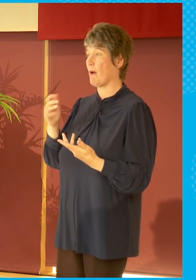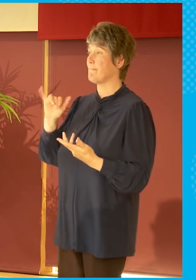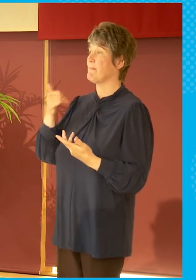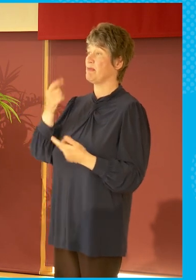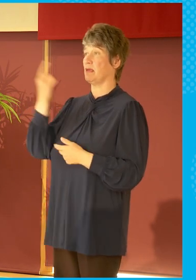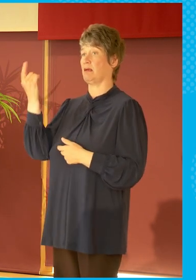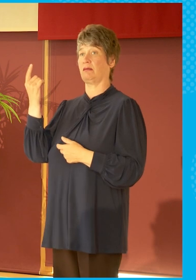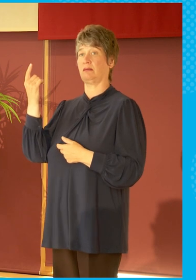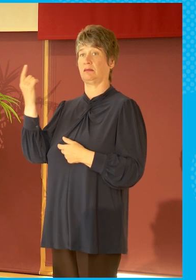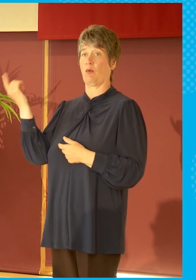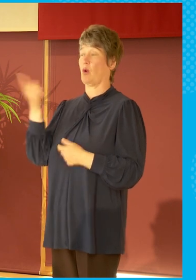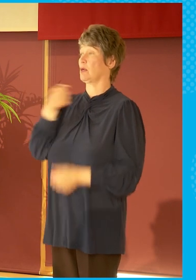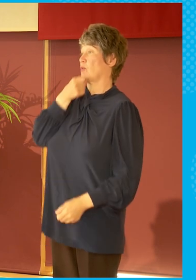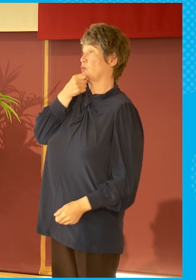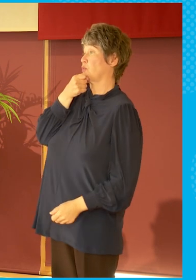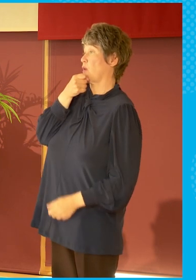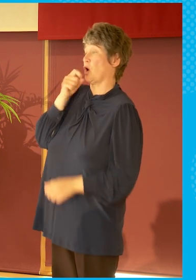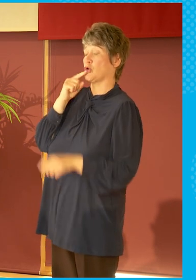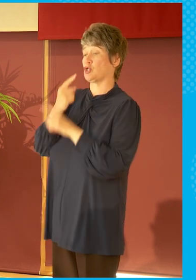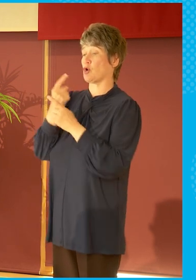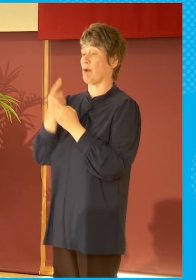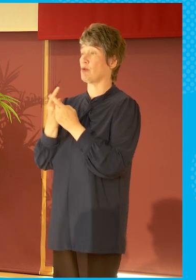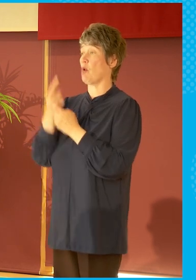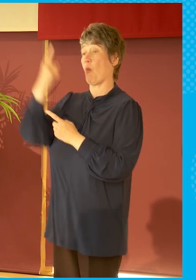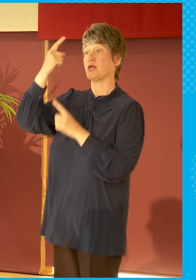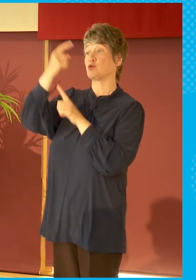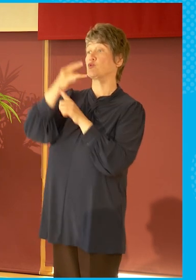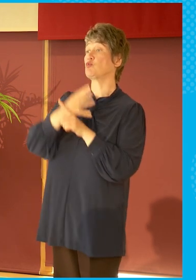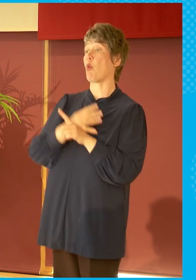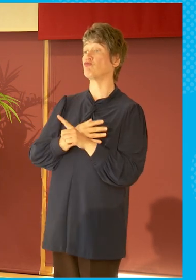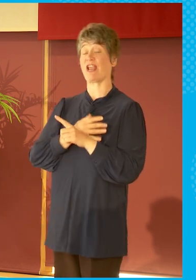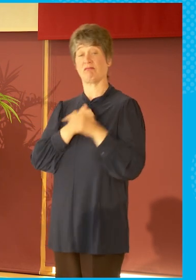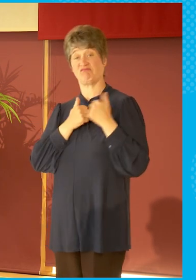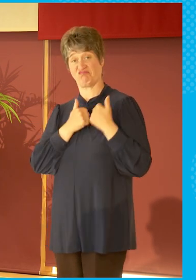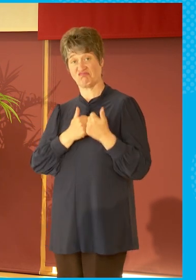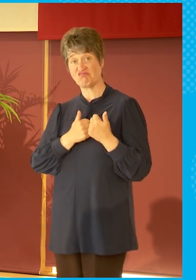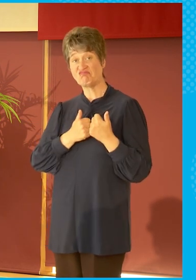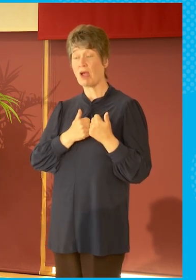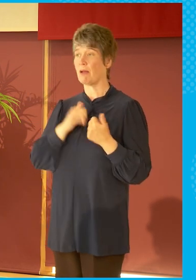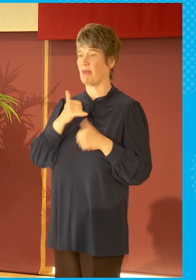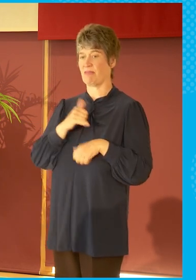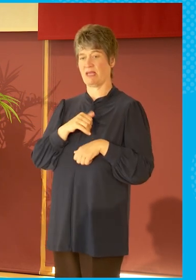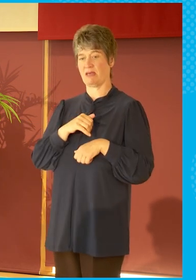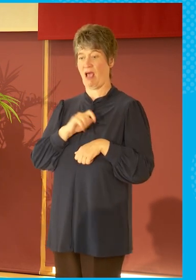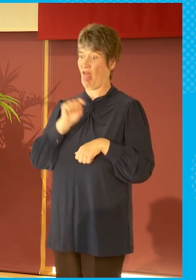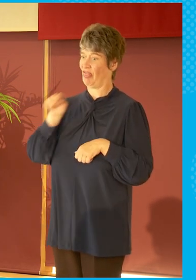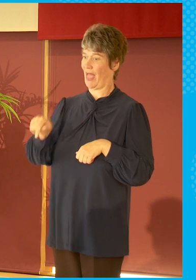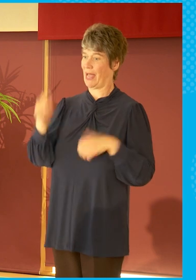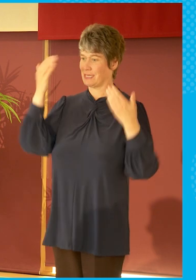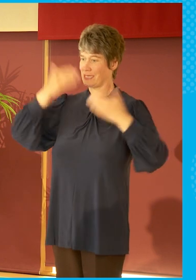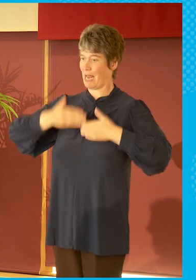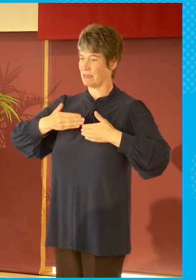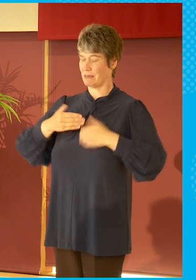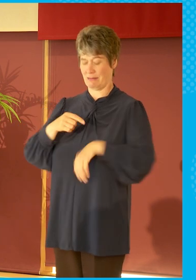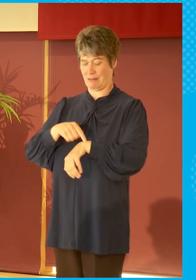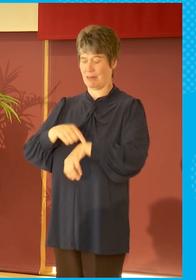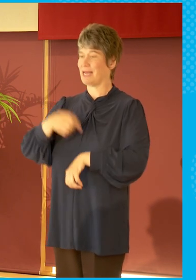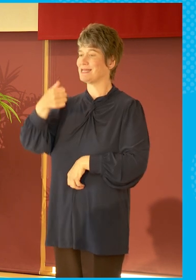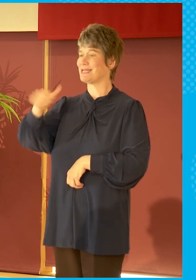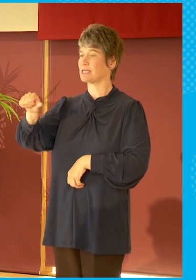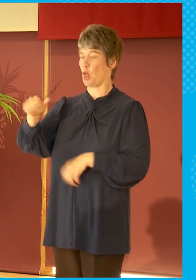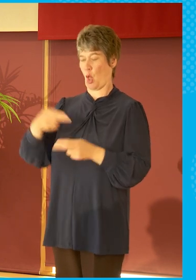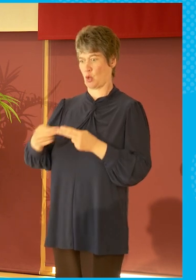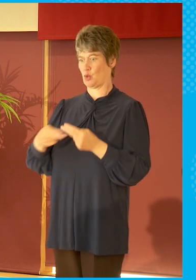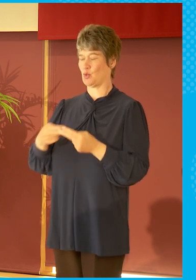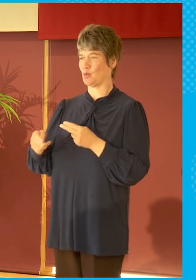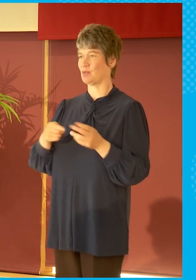distributed across a number of platforms. So they may make the six o'clock news that night. But actually now we need to